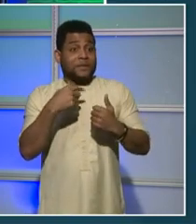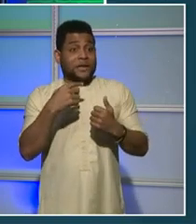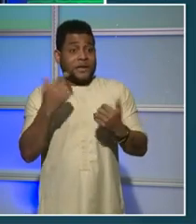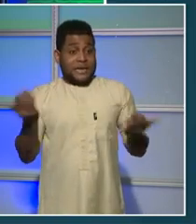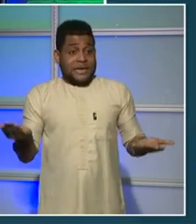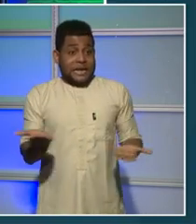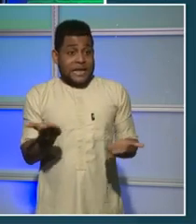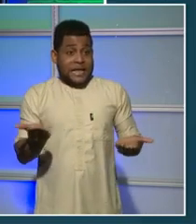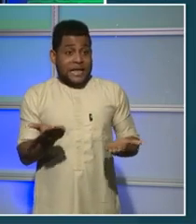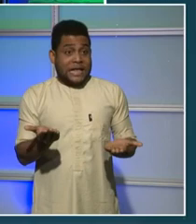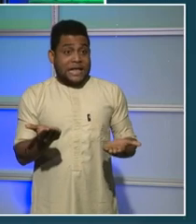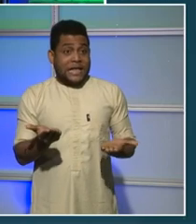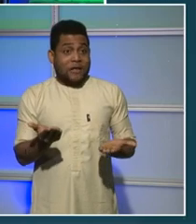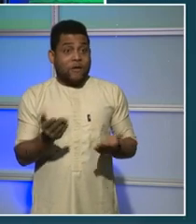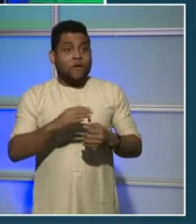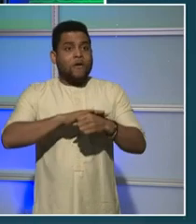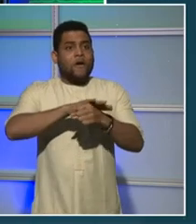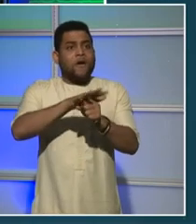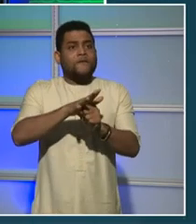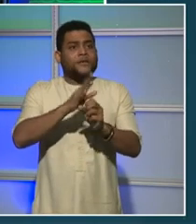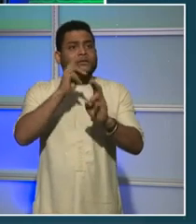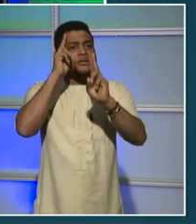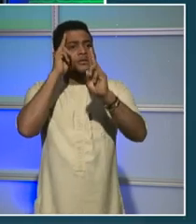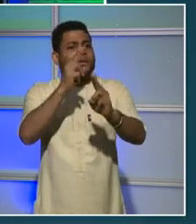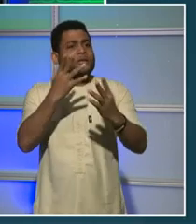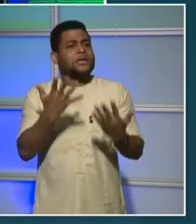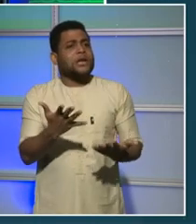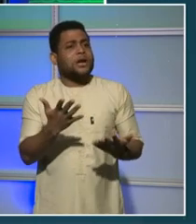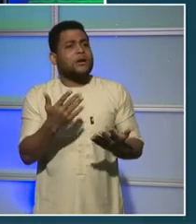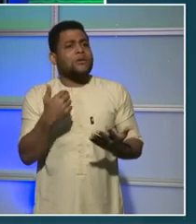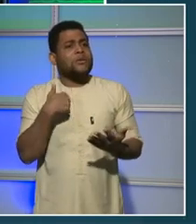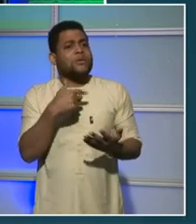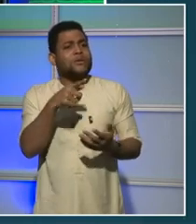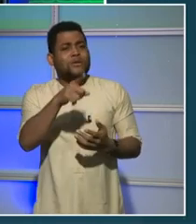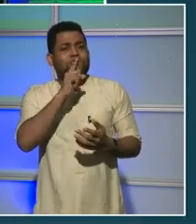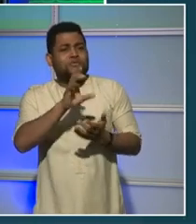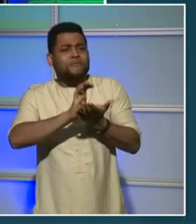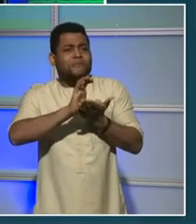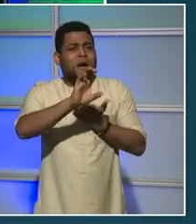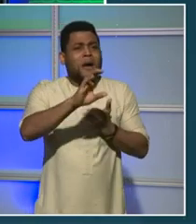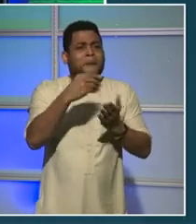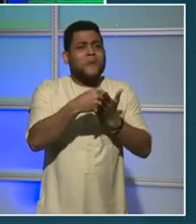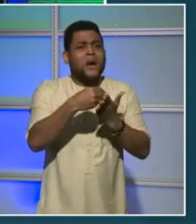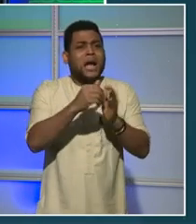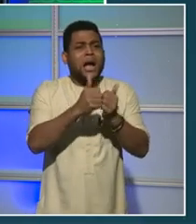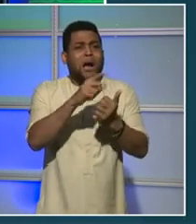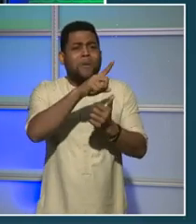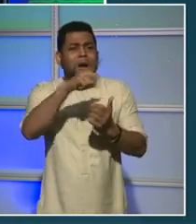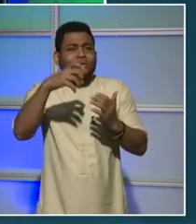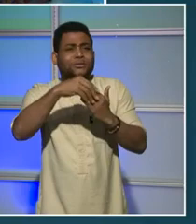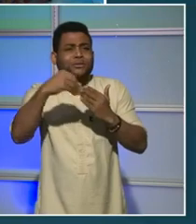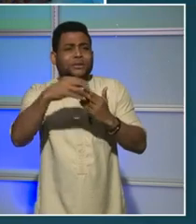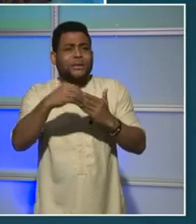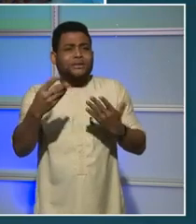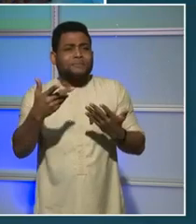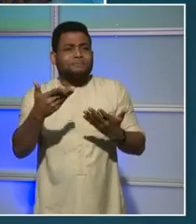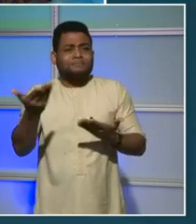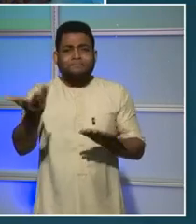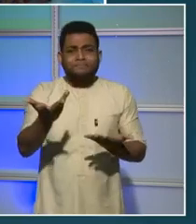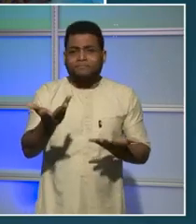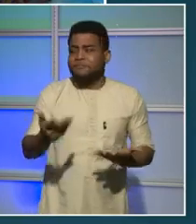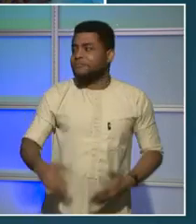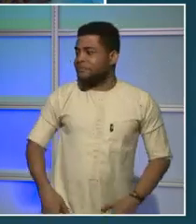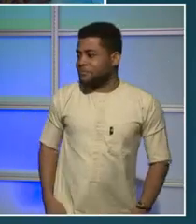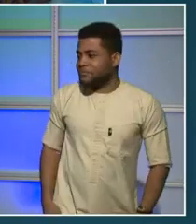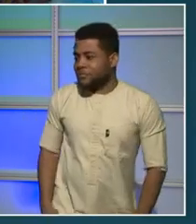about how they allocated their $100. And we heard how it's heating up in there. So Julia, let us know how it went. Well Tomas,